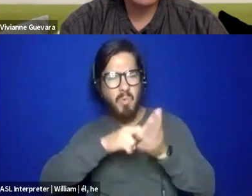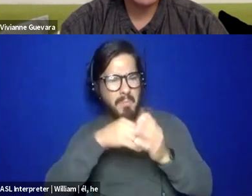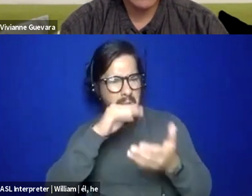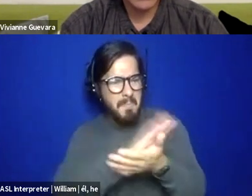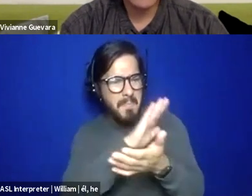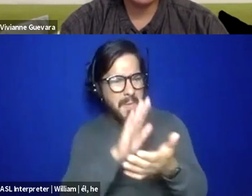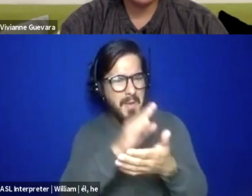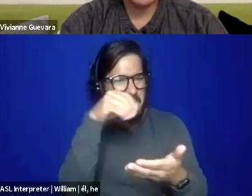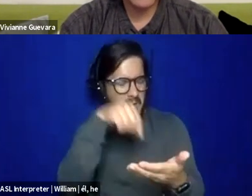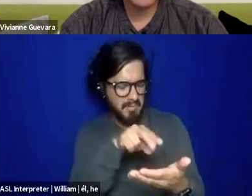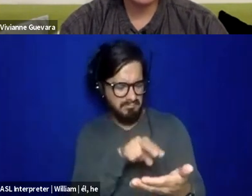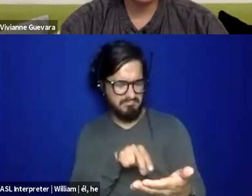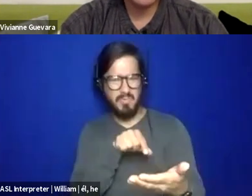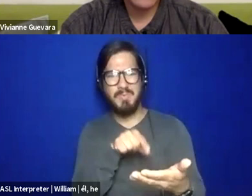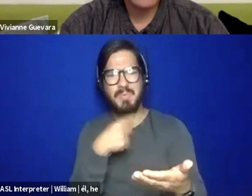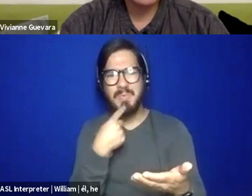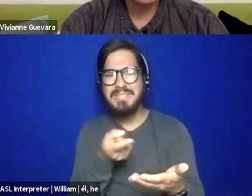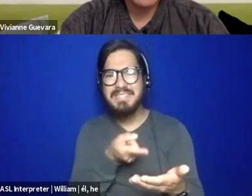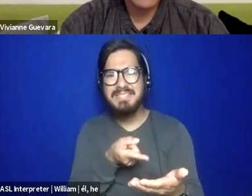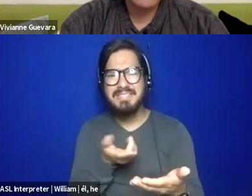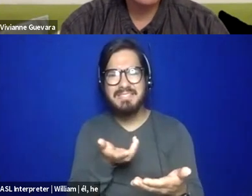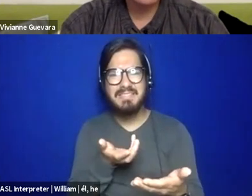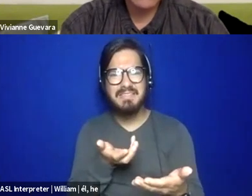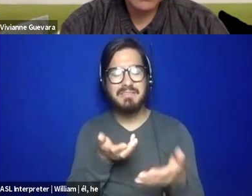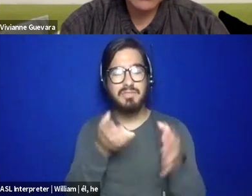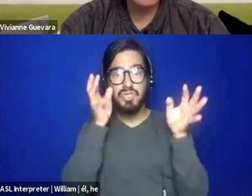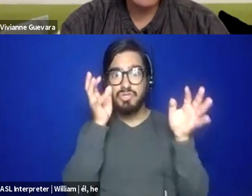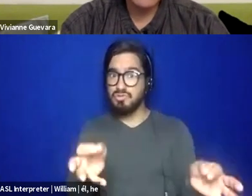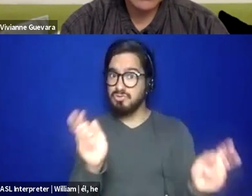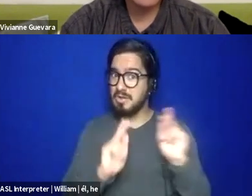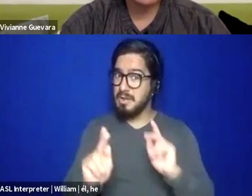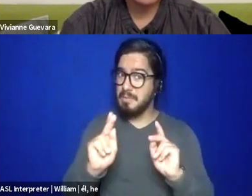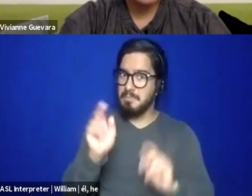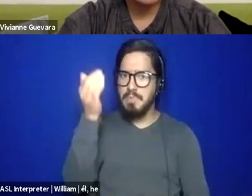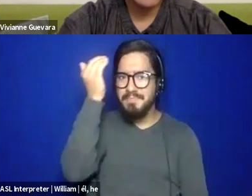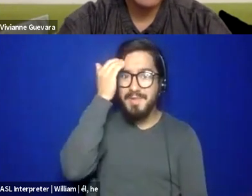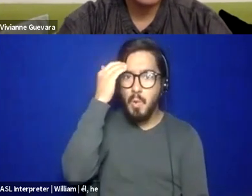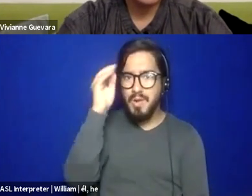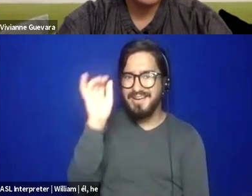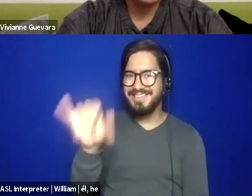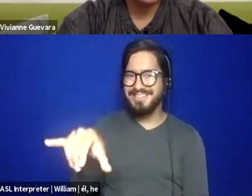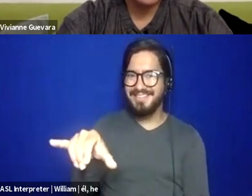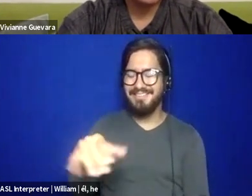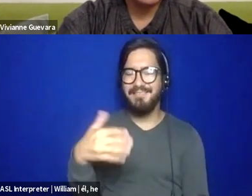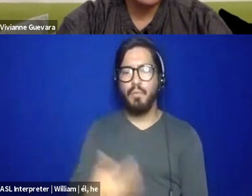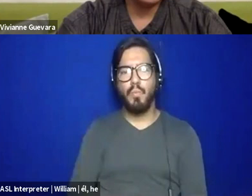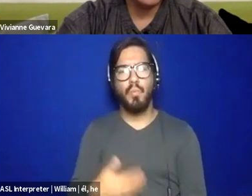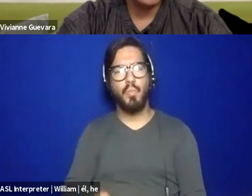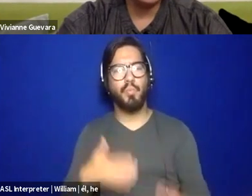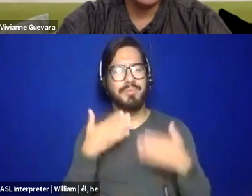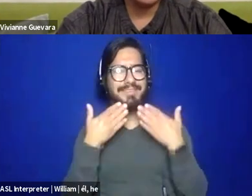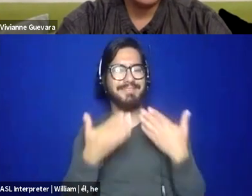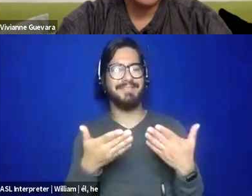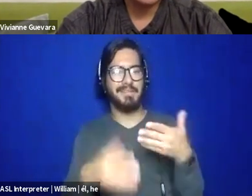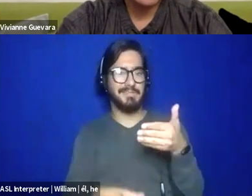does your chart even say and making sure that people are aware of that. Yeah. Thank you so much for that. Um, those additions from